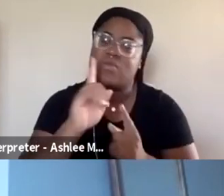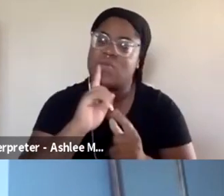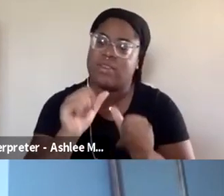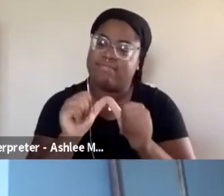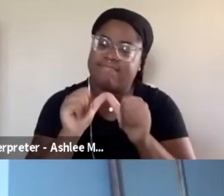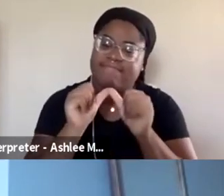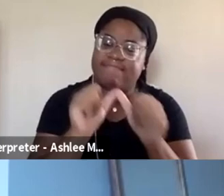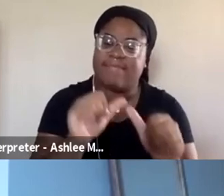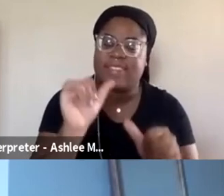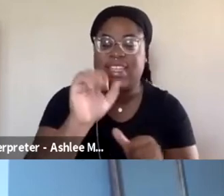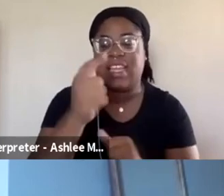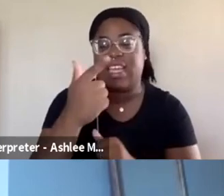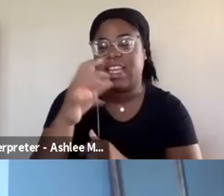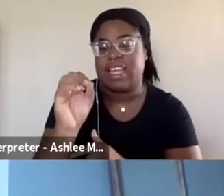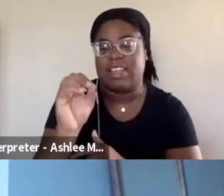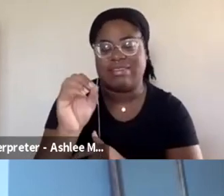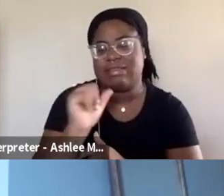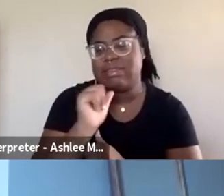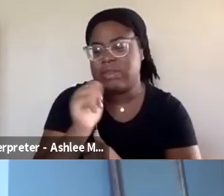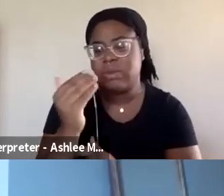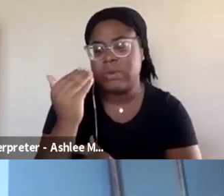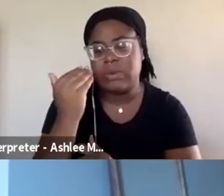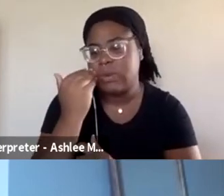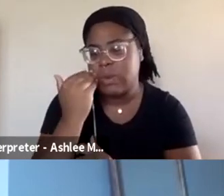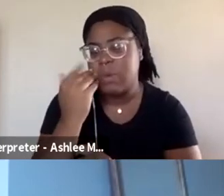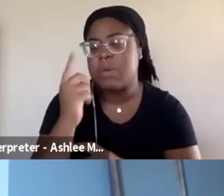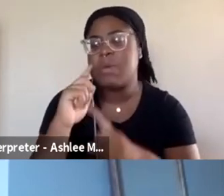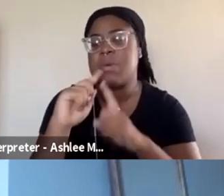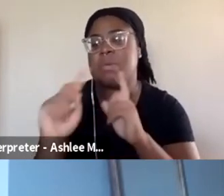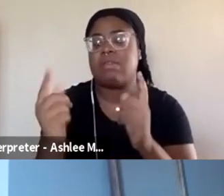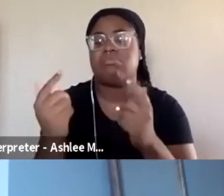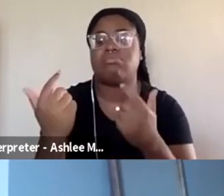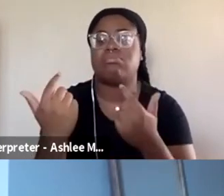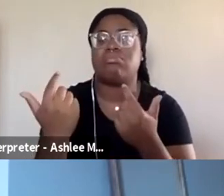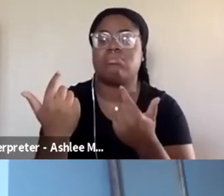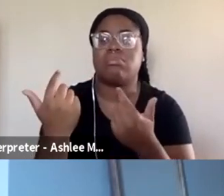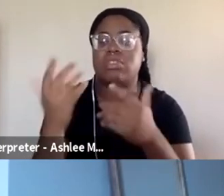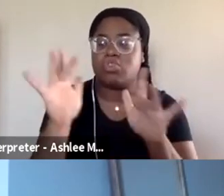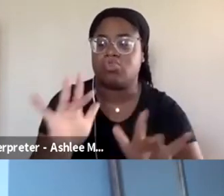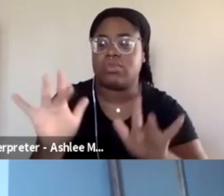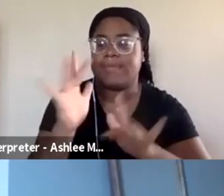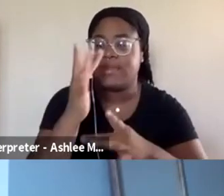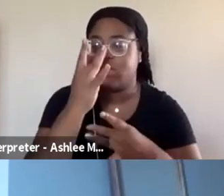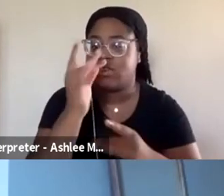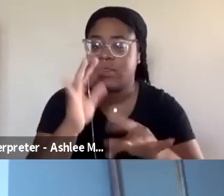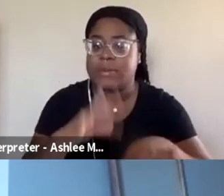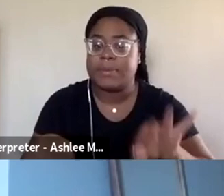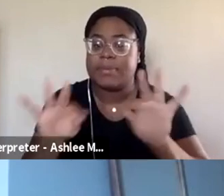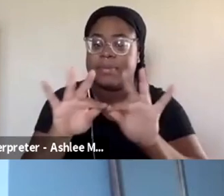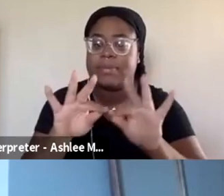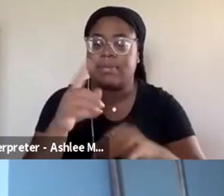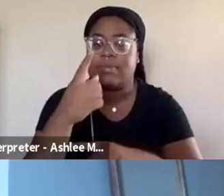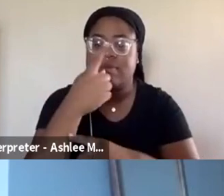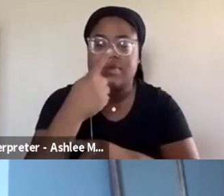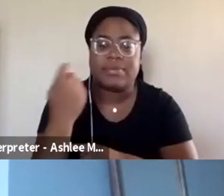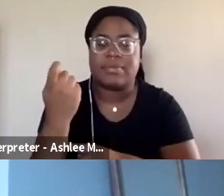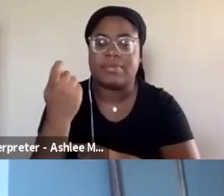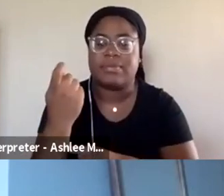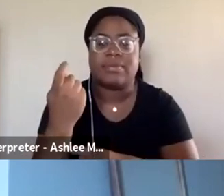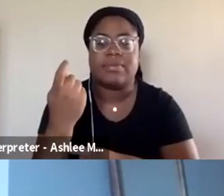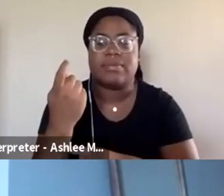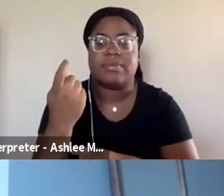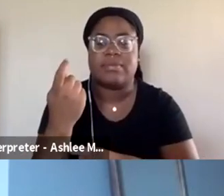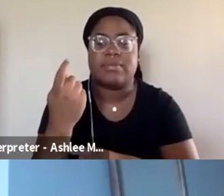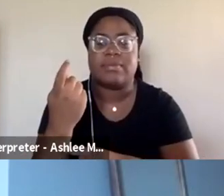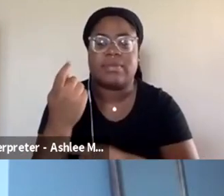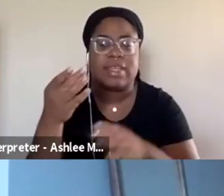this ecosystem that not a lot of people necessarily know about. And I think streaming is interesting and important because, um, it, it lets